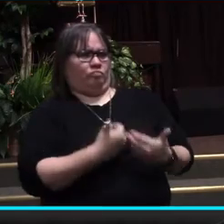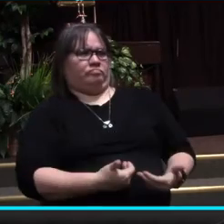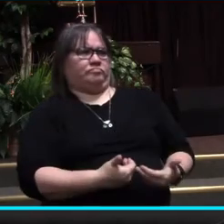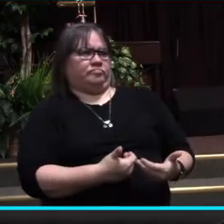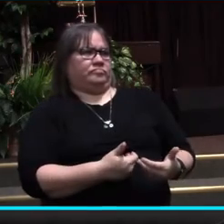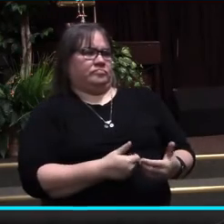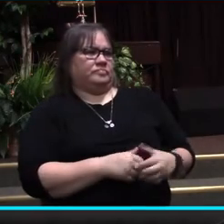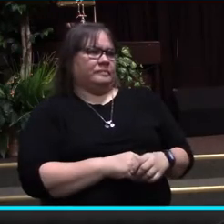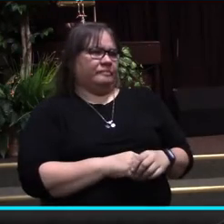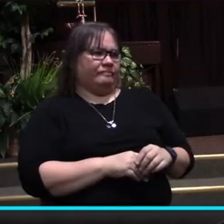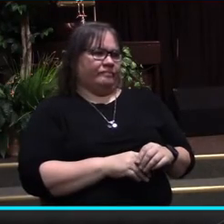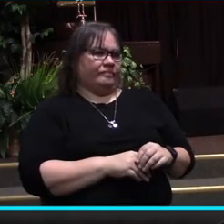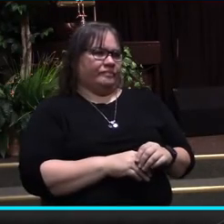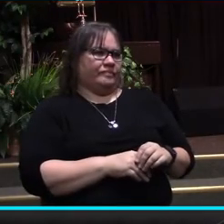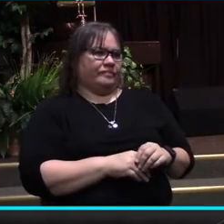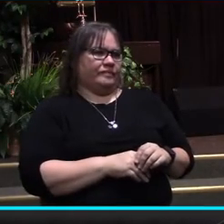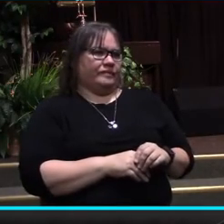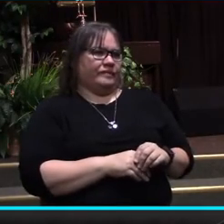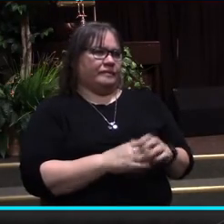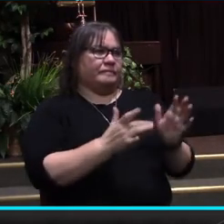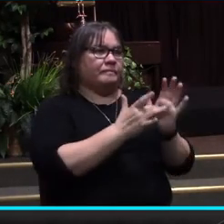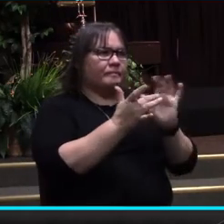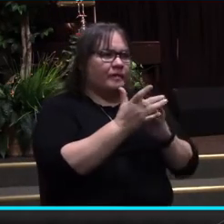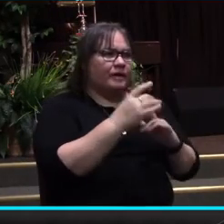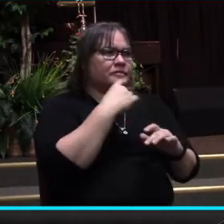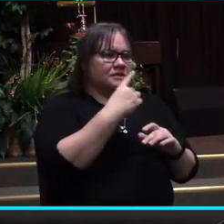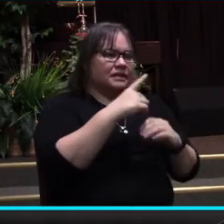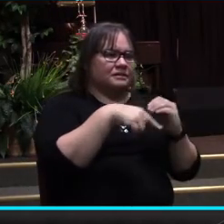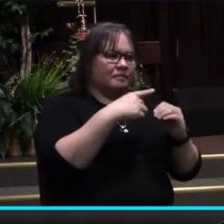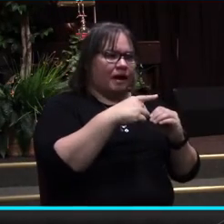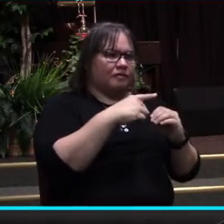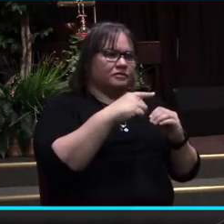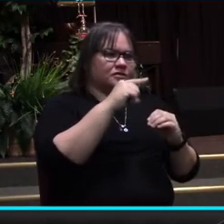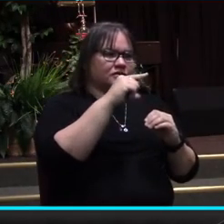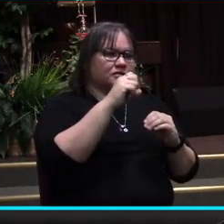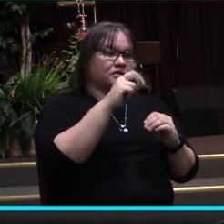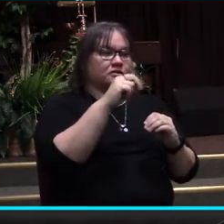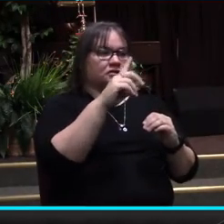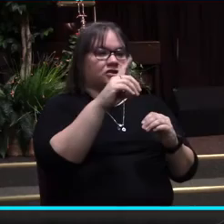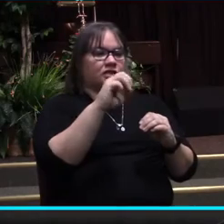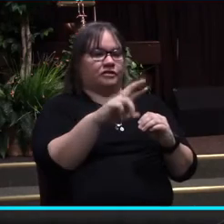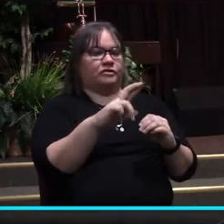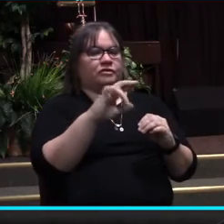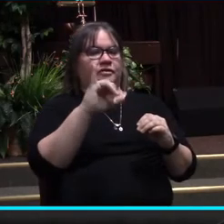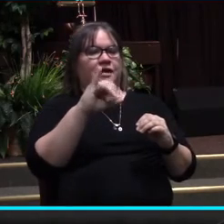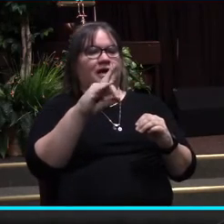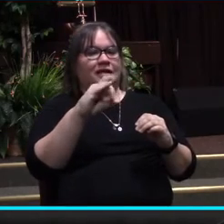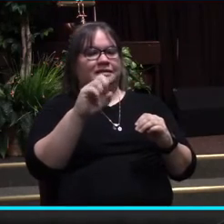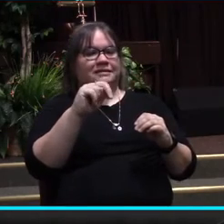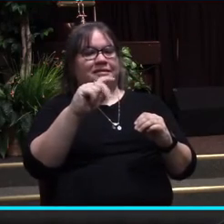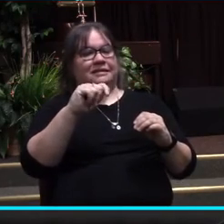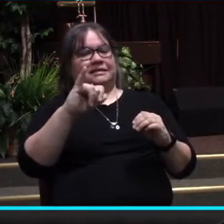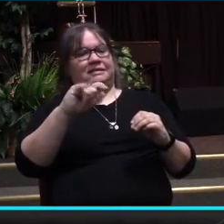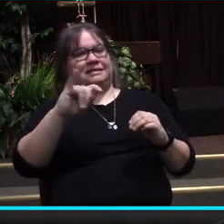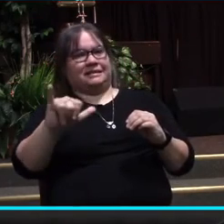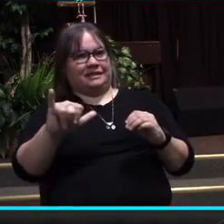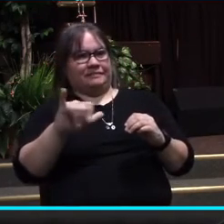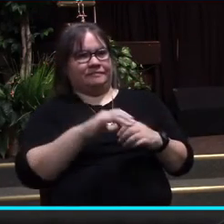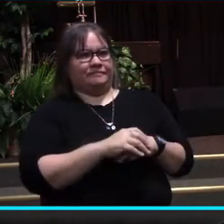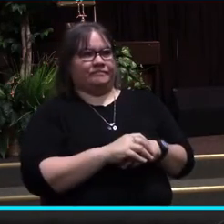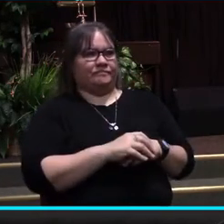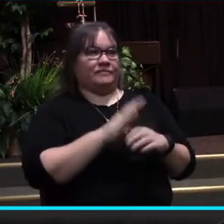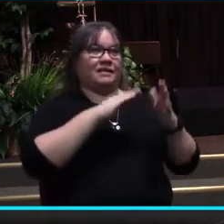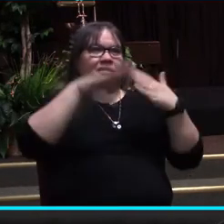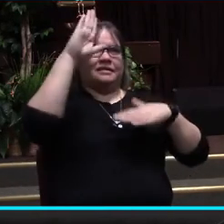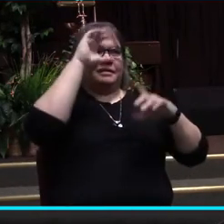Now, what does the Bible say about gender identity? I believe that God's Word could not